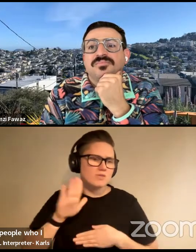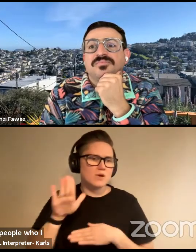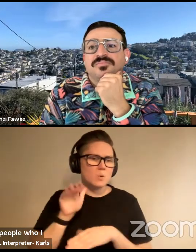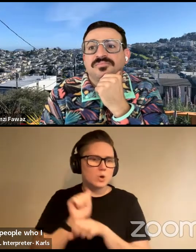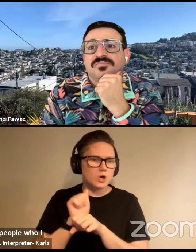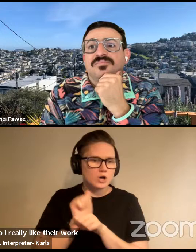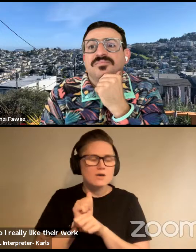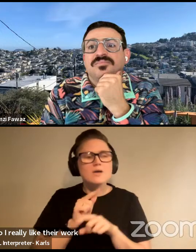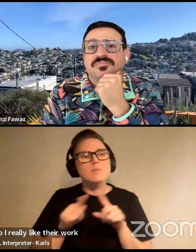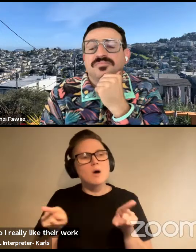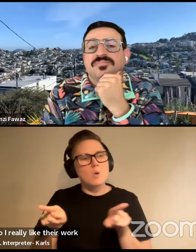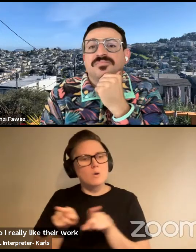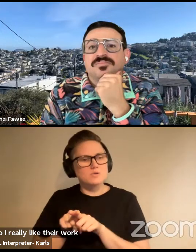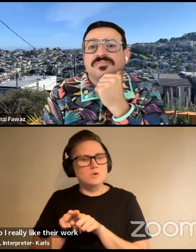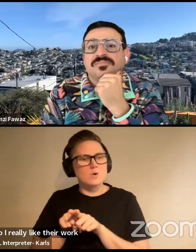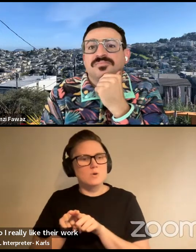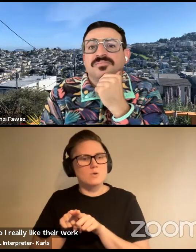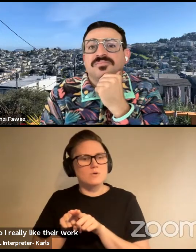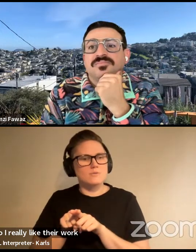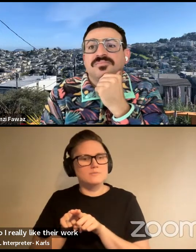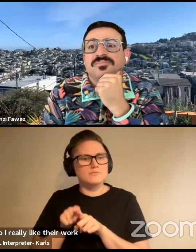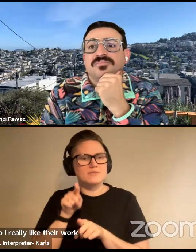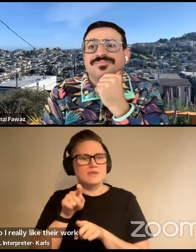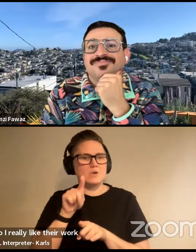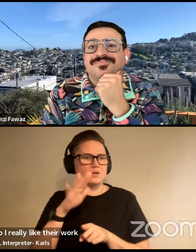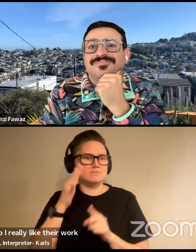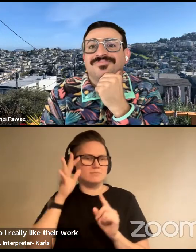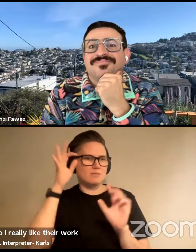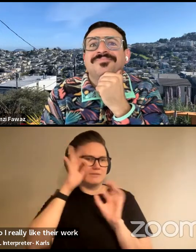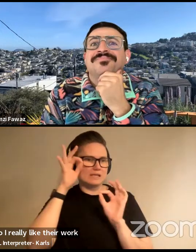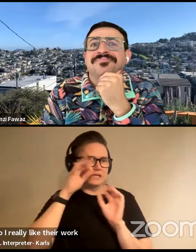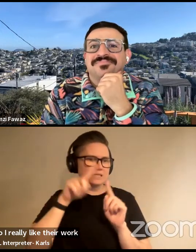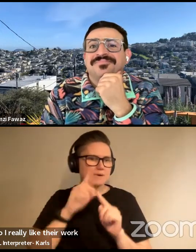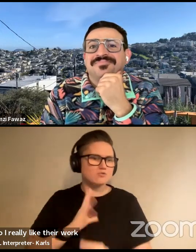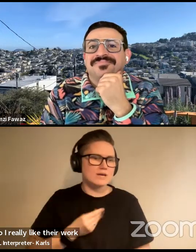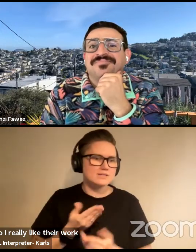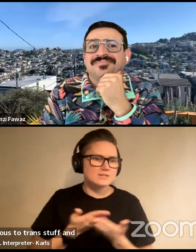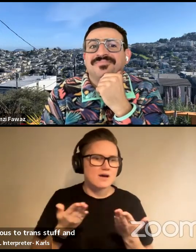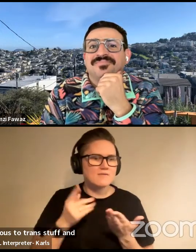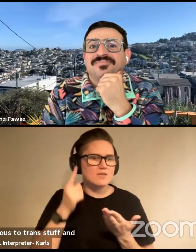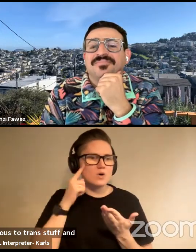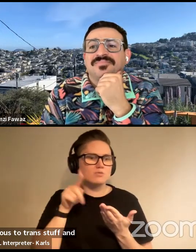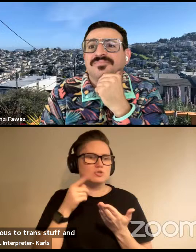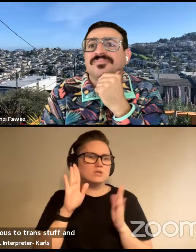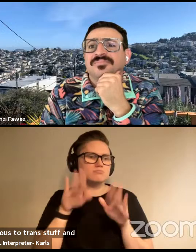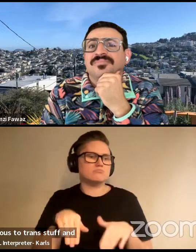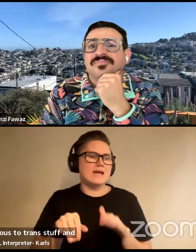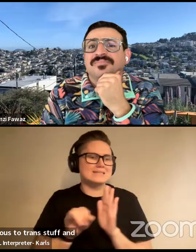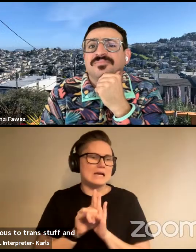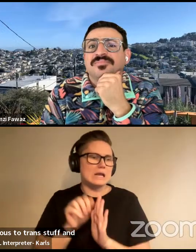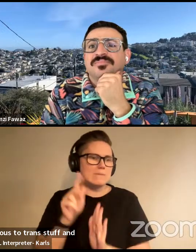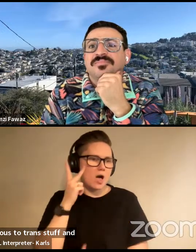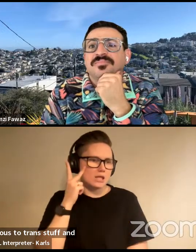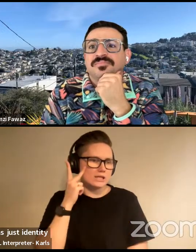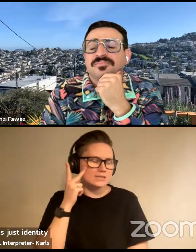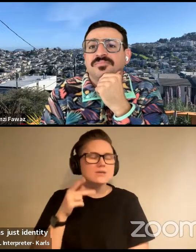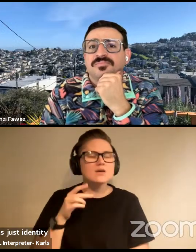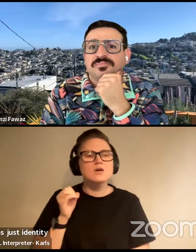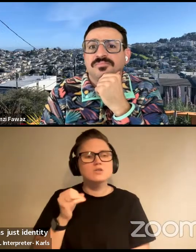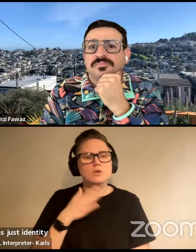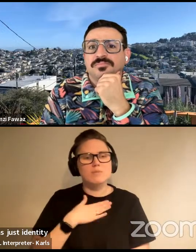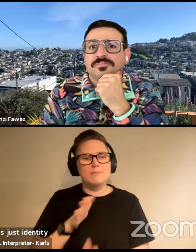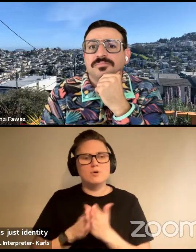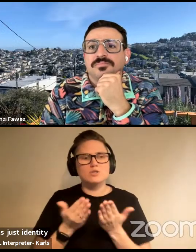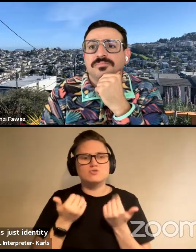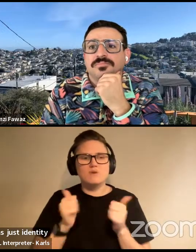but were also sort of oblivious to trans stuff and sort of thought it was just identity politics. So my book is sort of like trying to